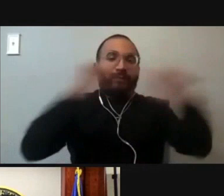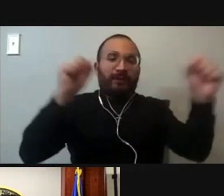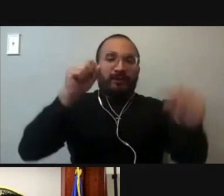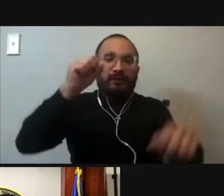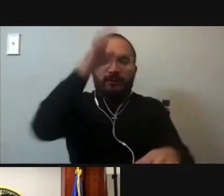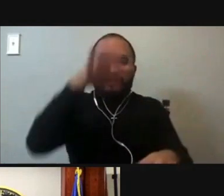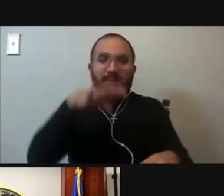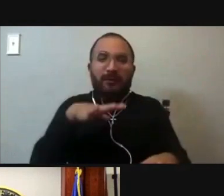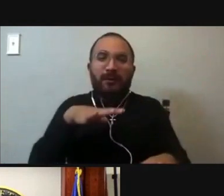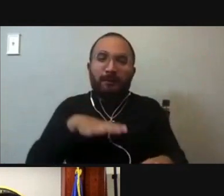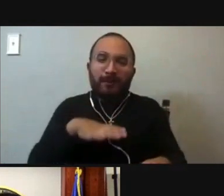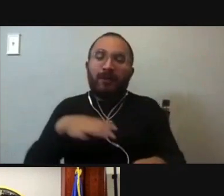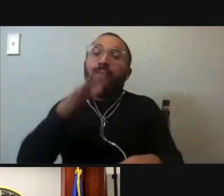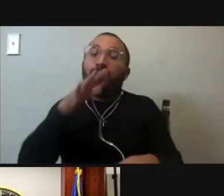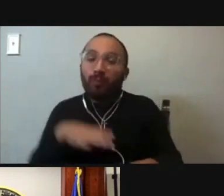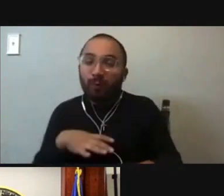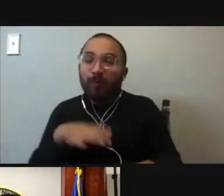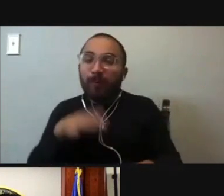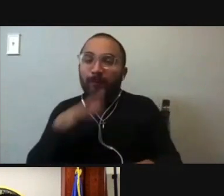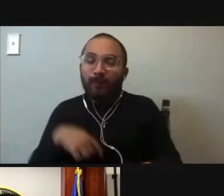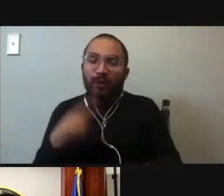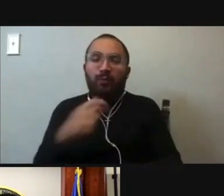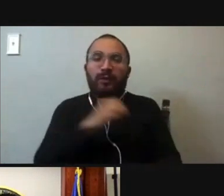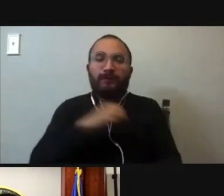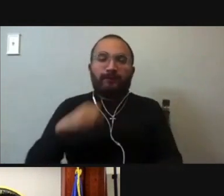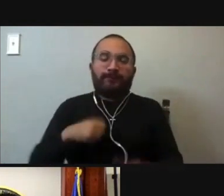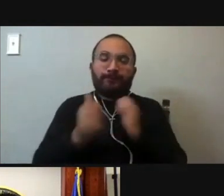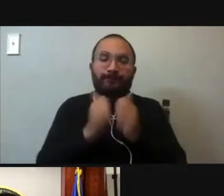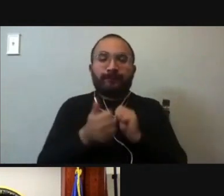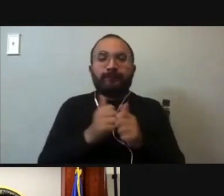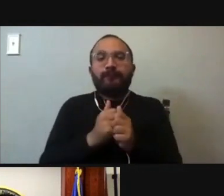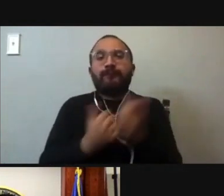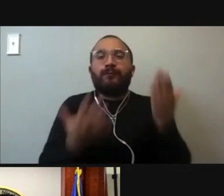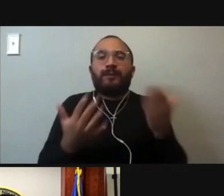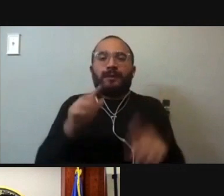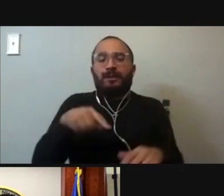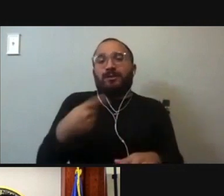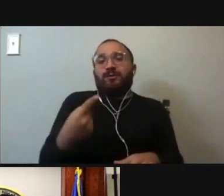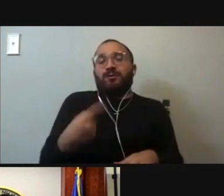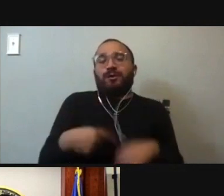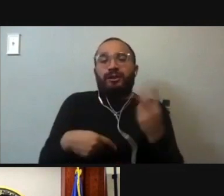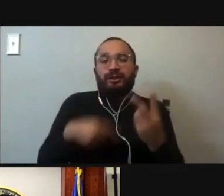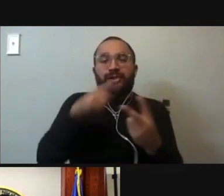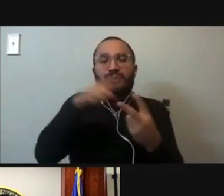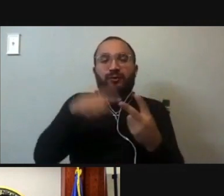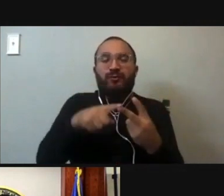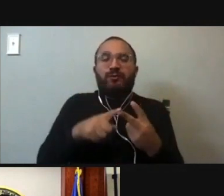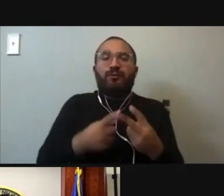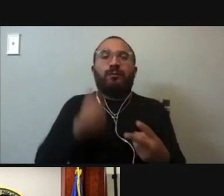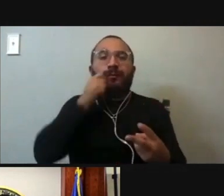by a woman or another woman, maybe one senatorial candidate, although there's probably only two races on the ballot